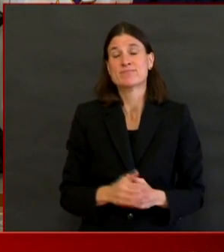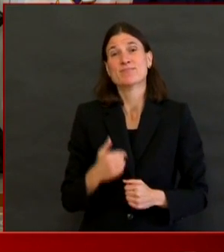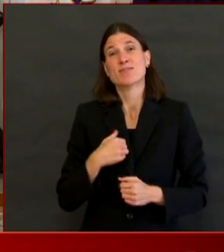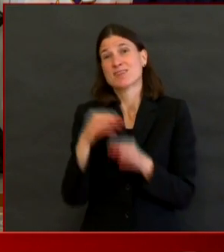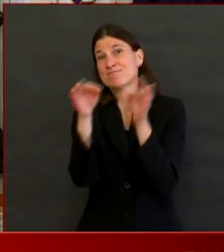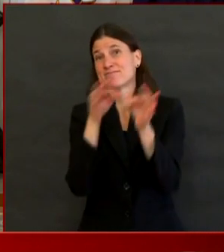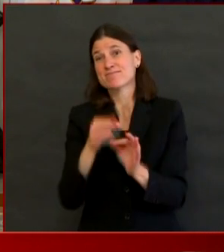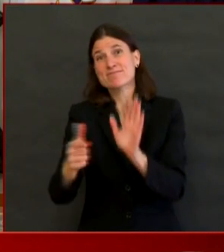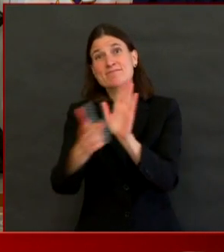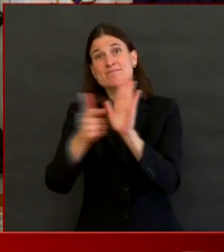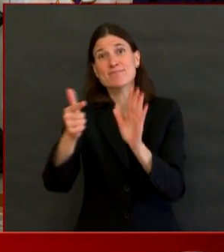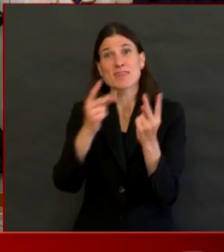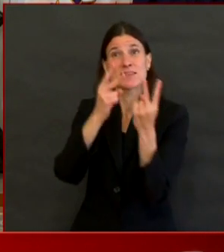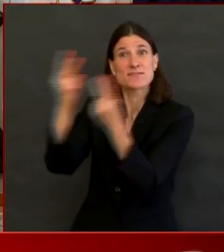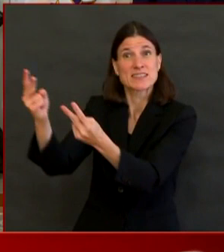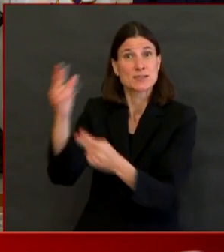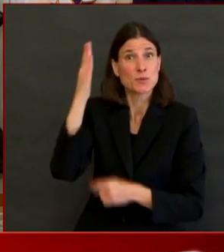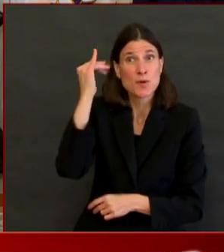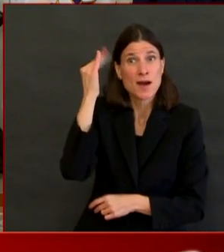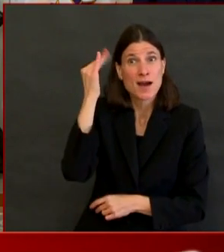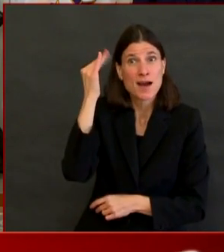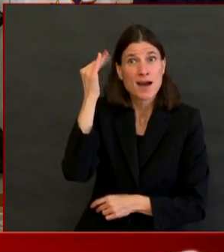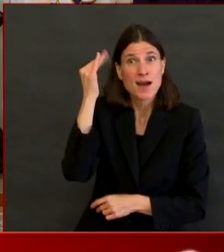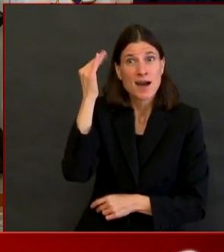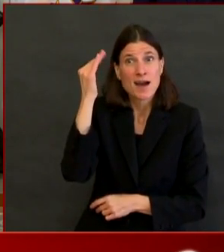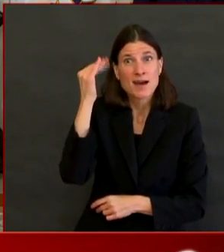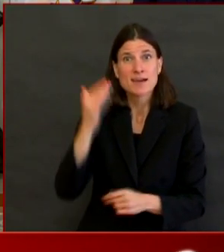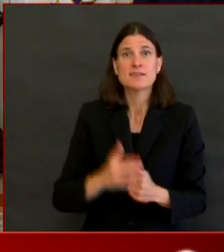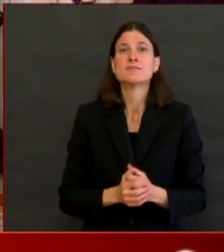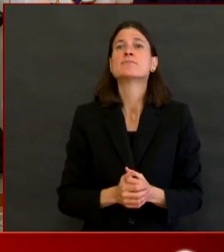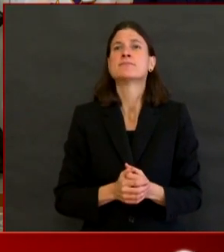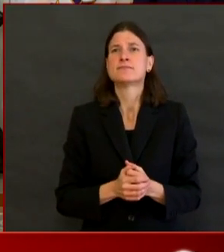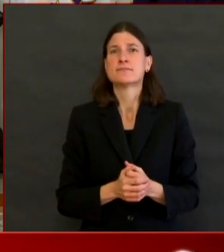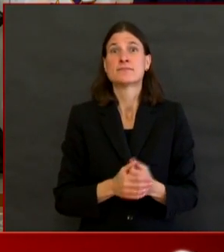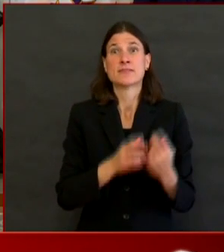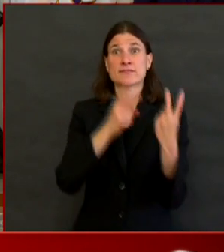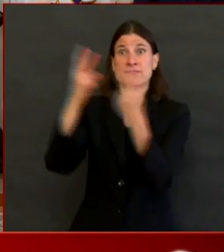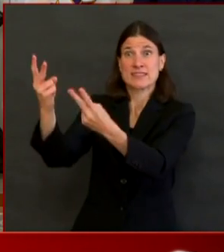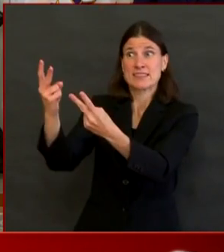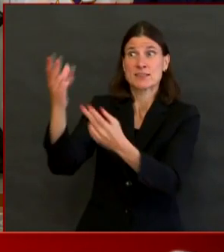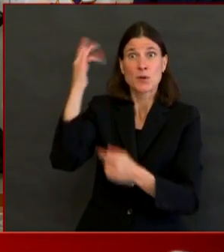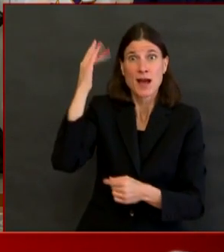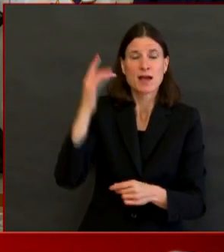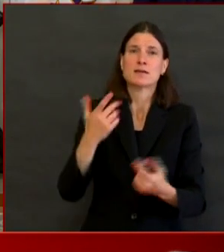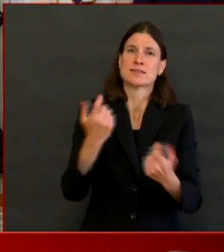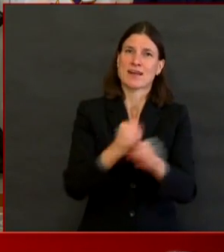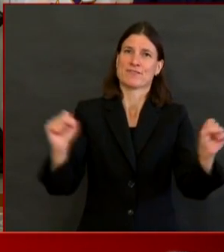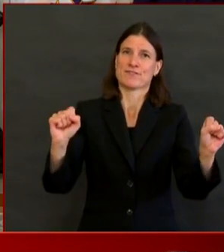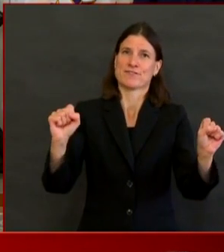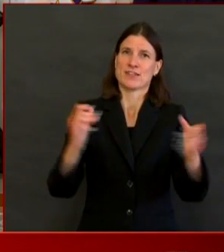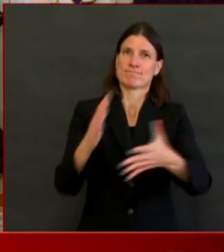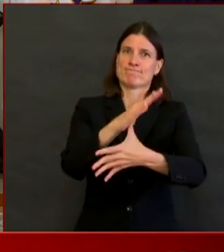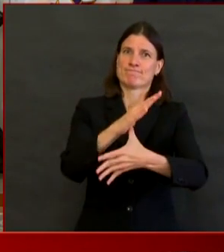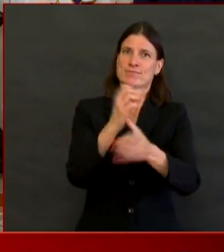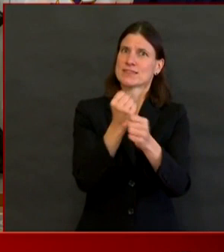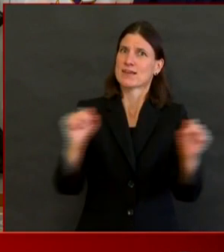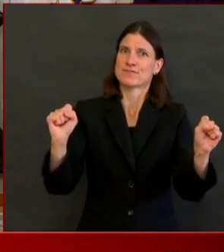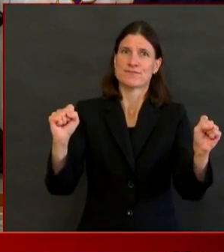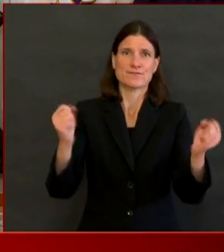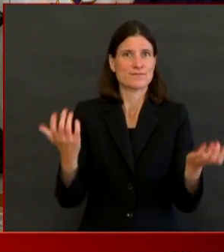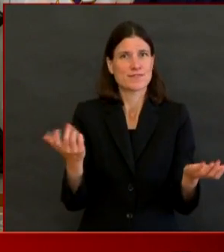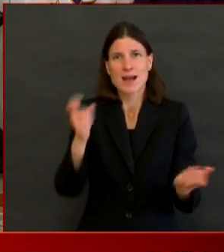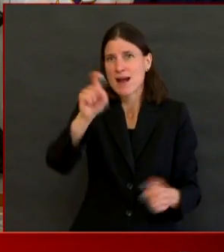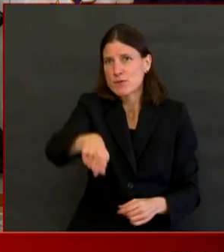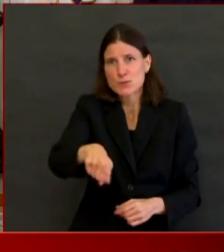It's to keep people safe. In knowing that, and everyone being on the same page in agreement that